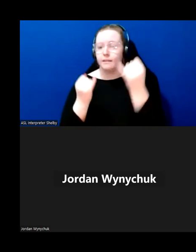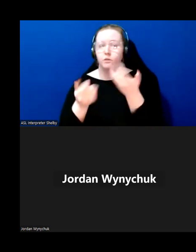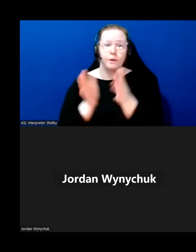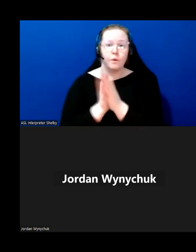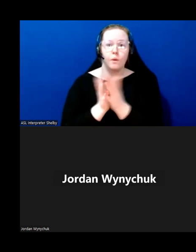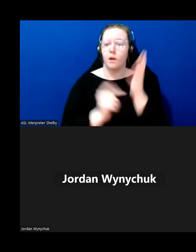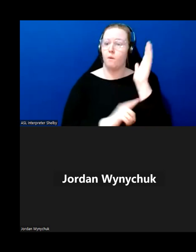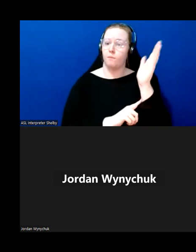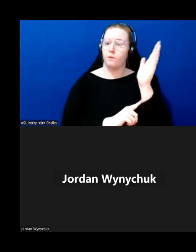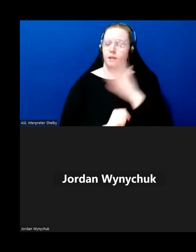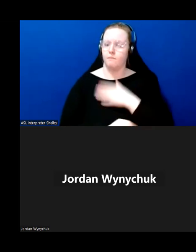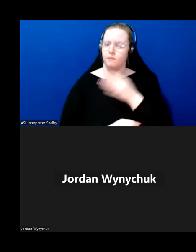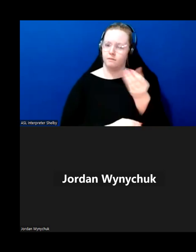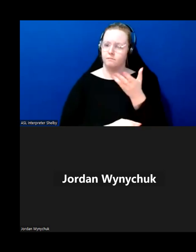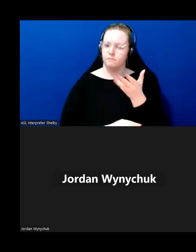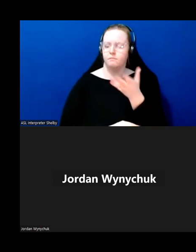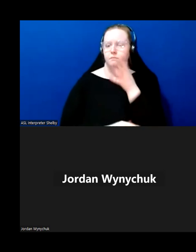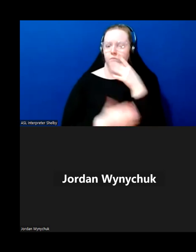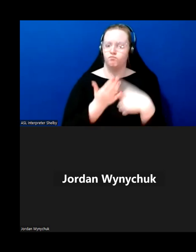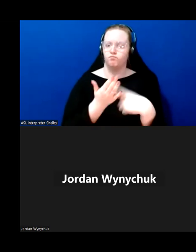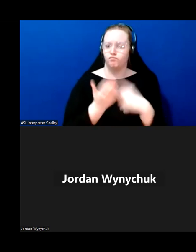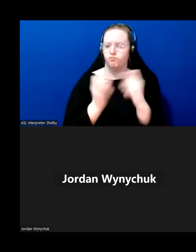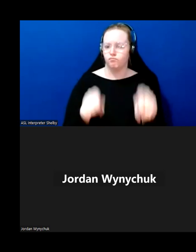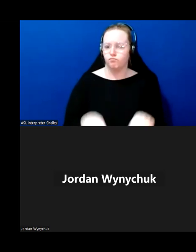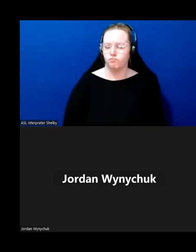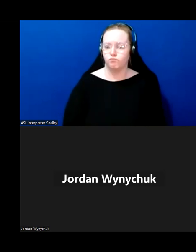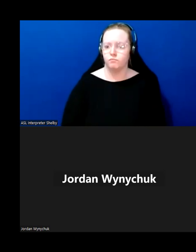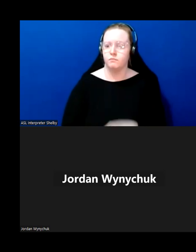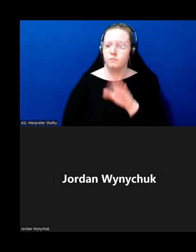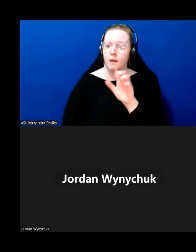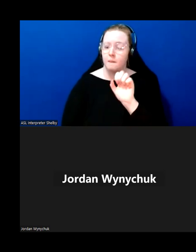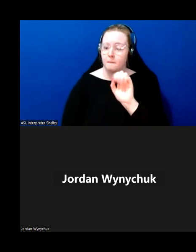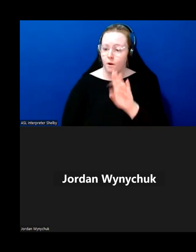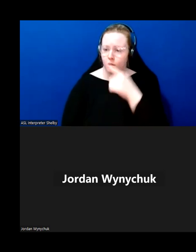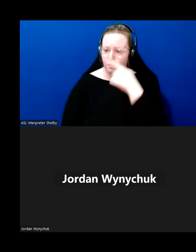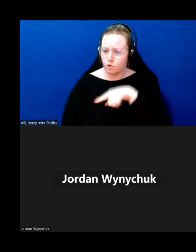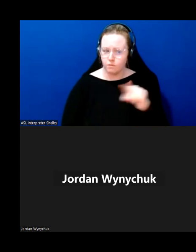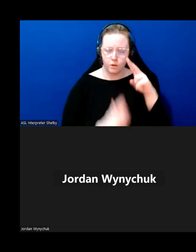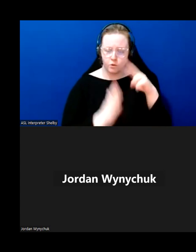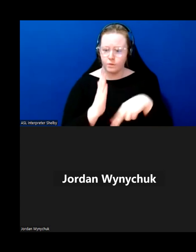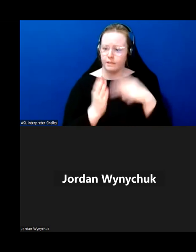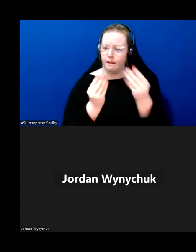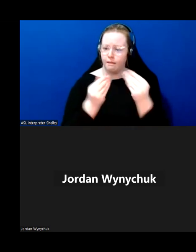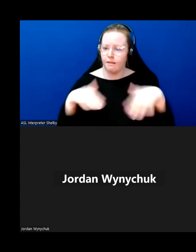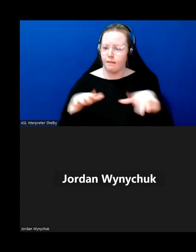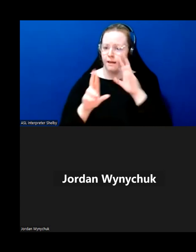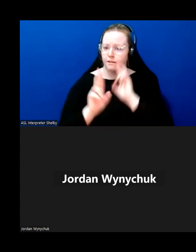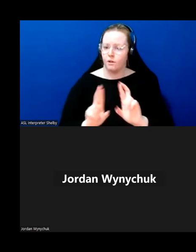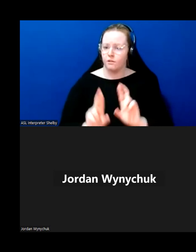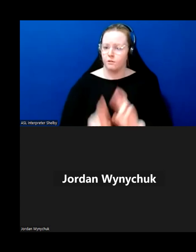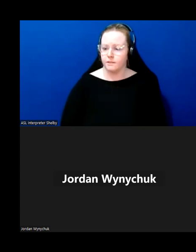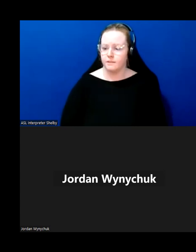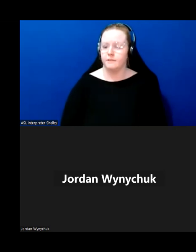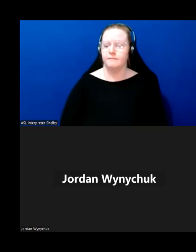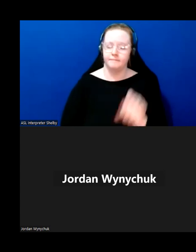all means don't hesitate to reach out barb can you please go ahead and read the land acknowledgement okay and good morning